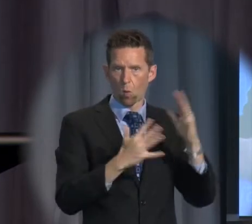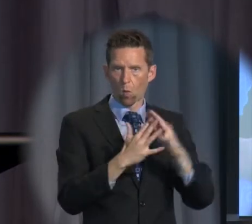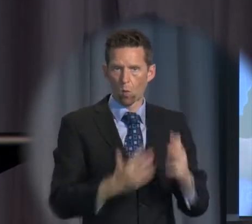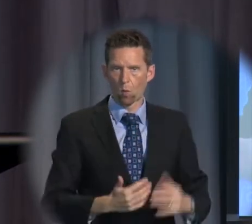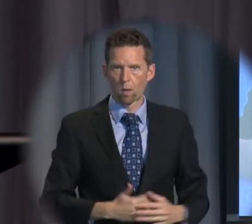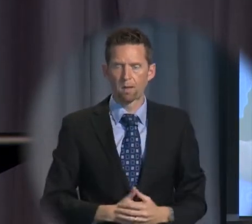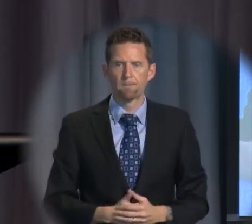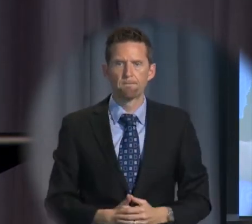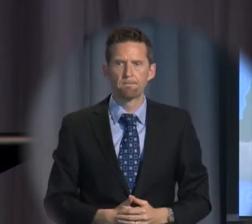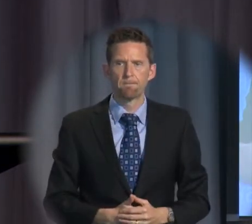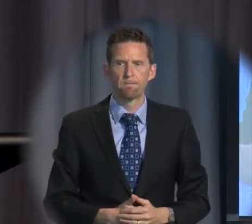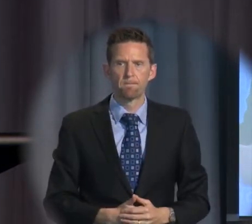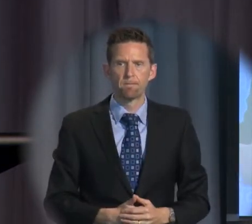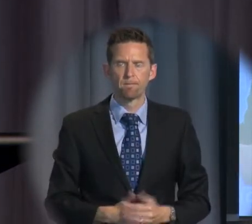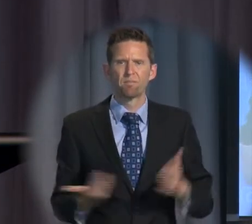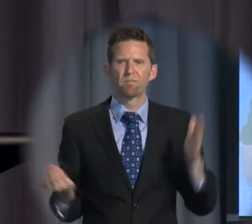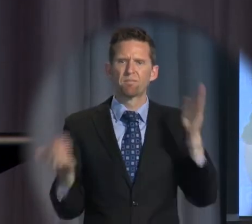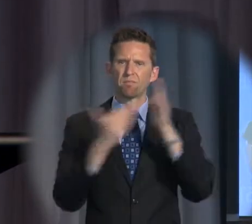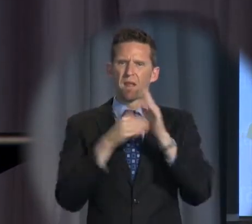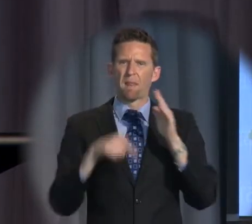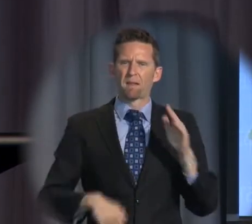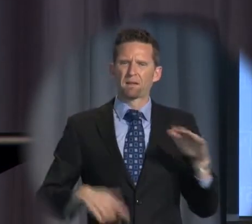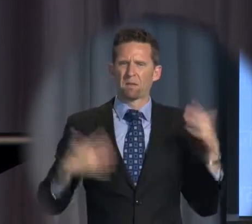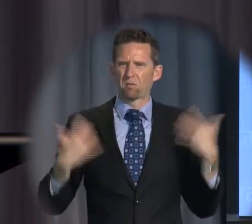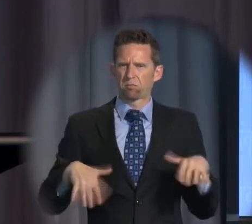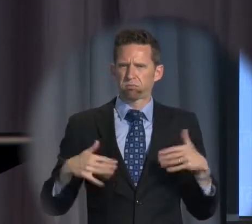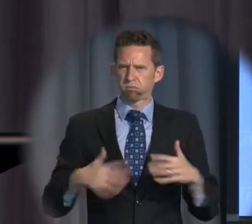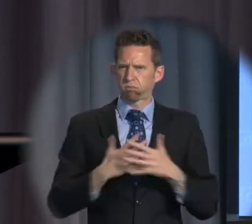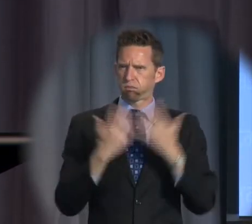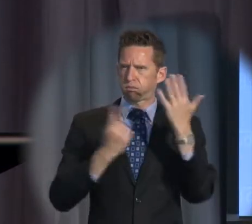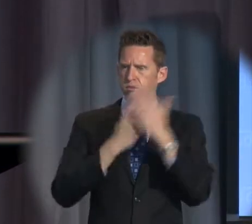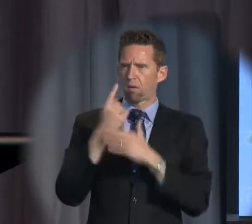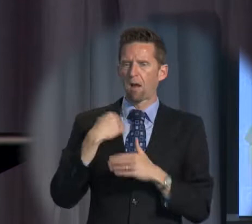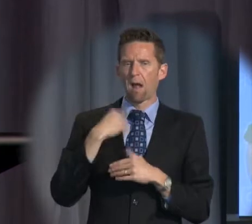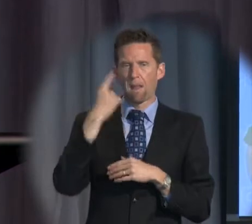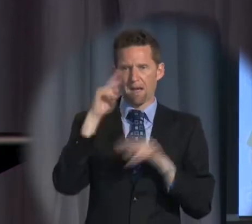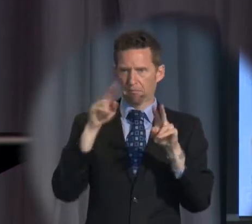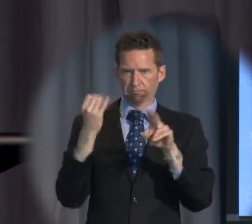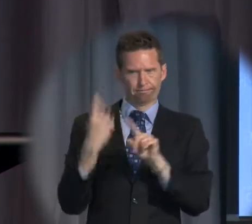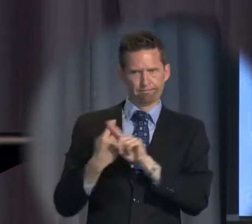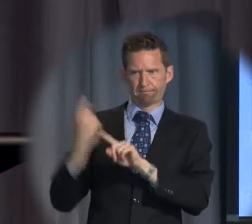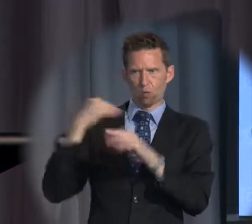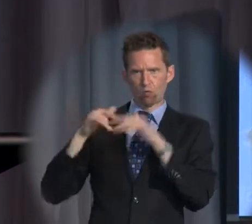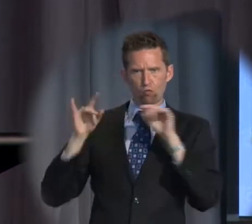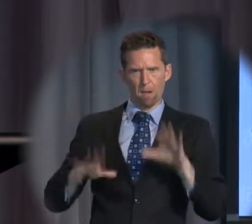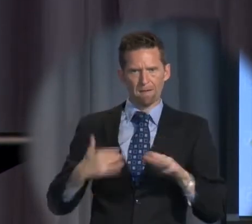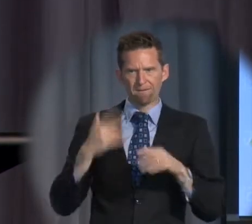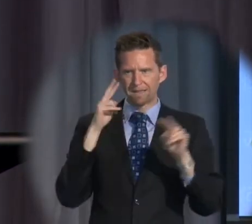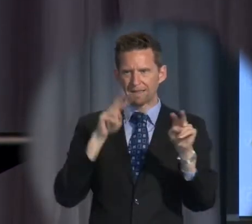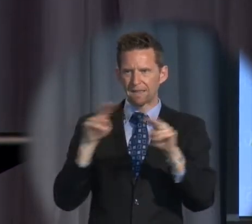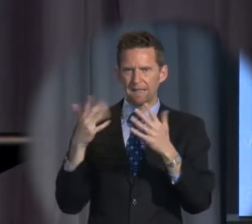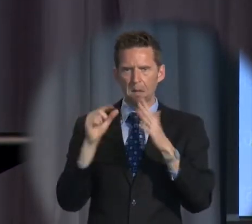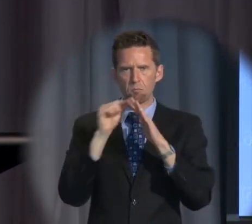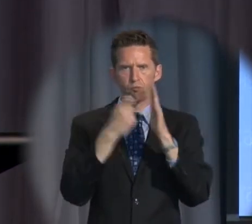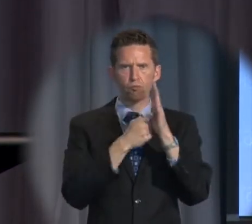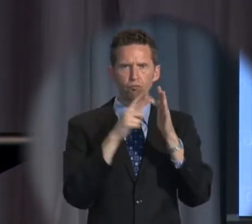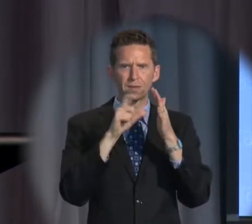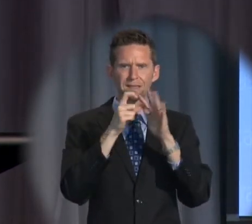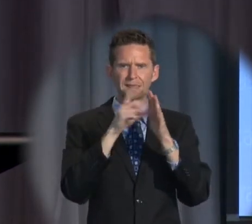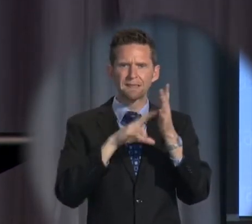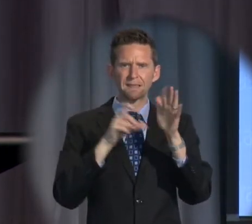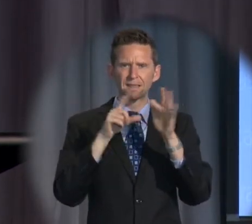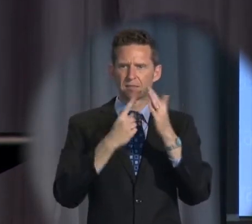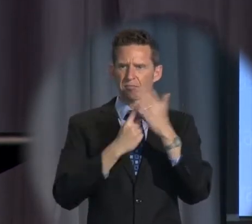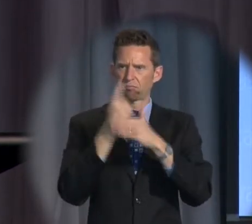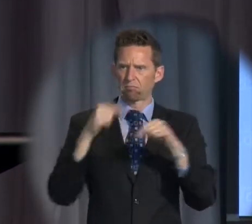In addition to this extraordinary phenomenon, I've never known, there's no precedent in Australia and I don't know that I've ever seen one in any other legislation of a